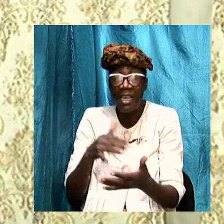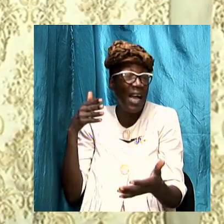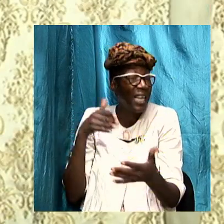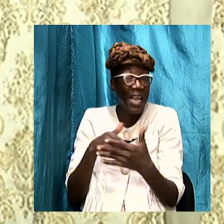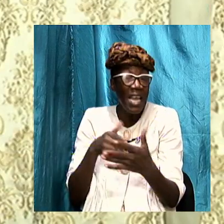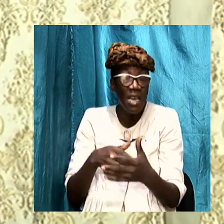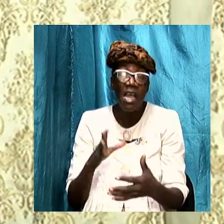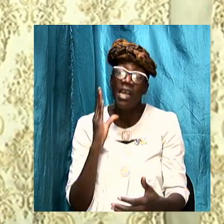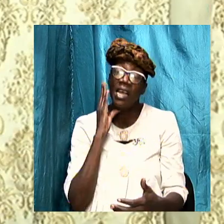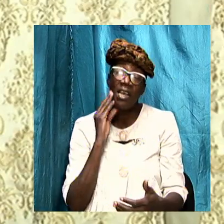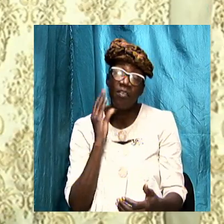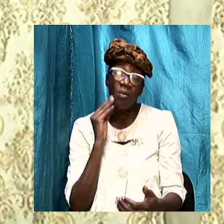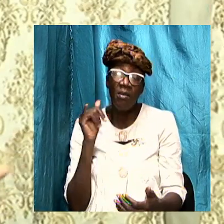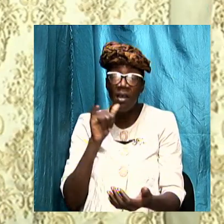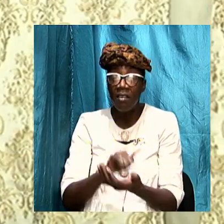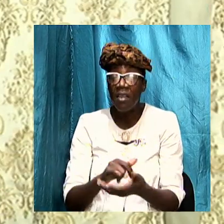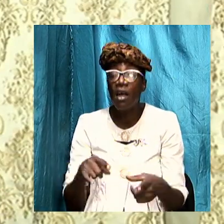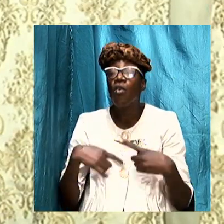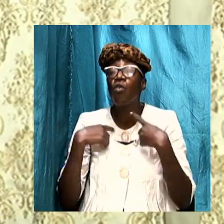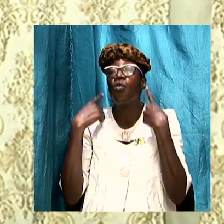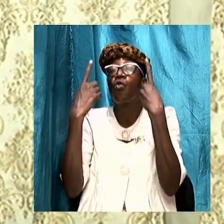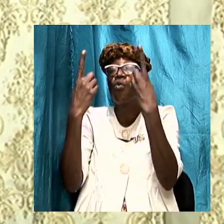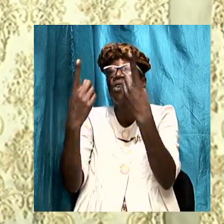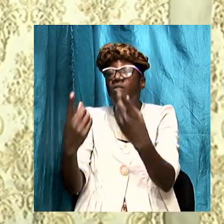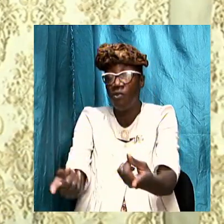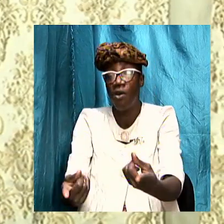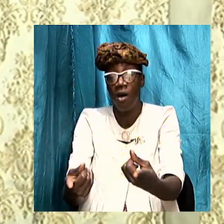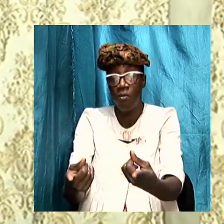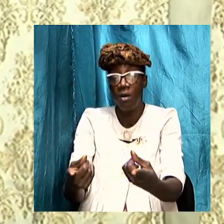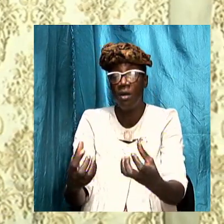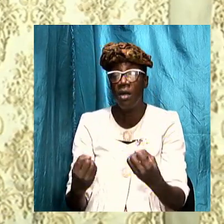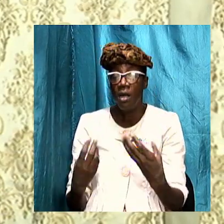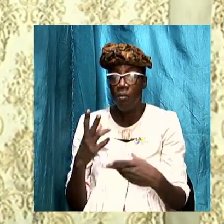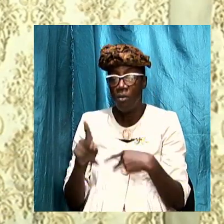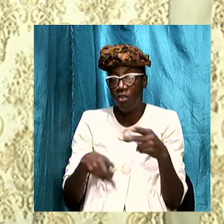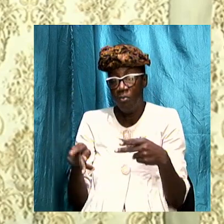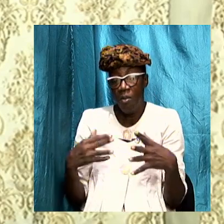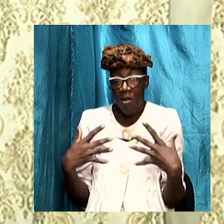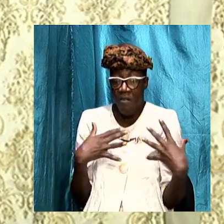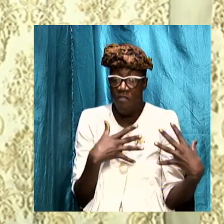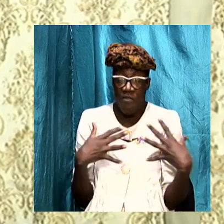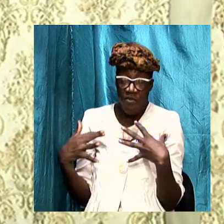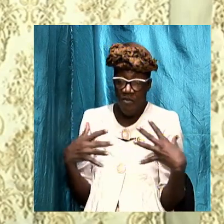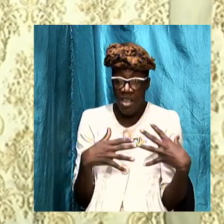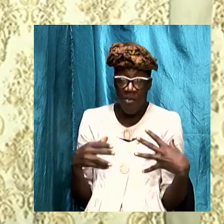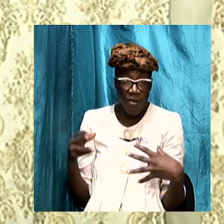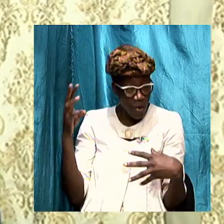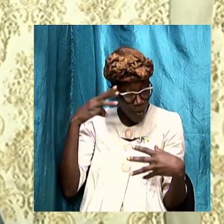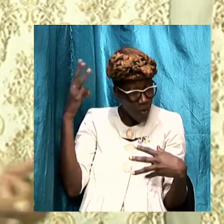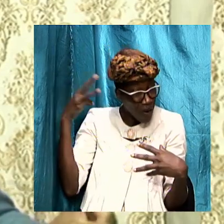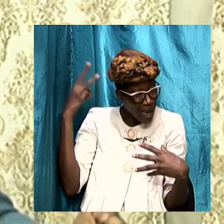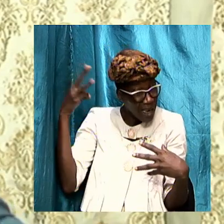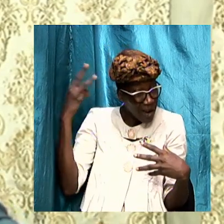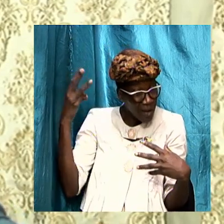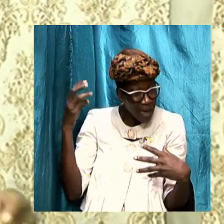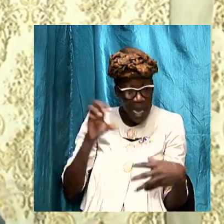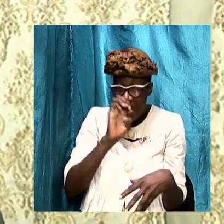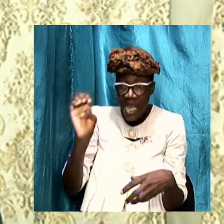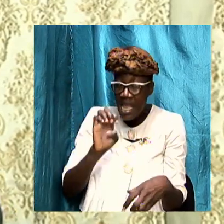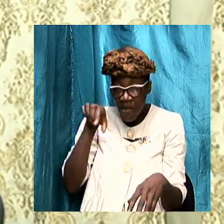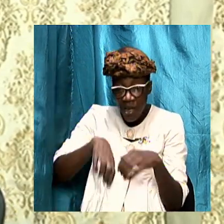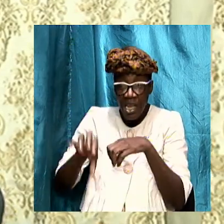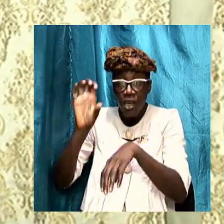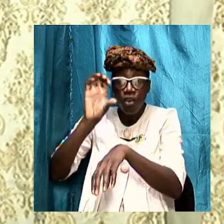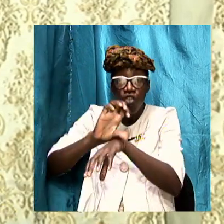experiencing that going forward and so a lot of folks are fearful and wondering even within the church